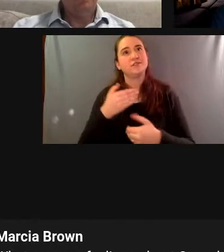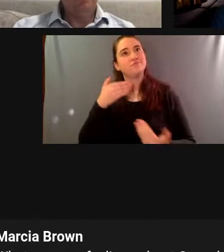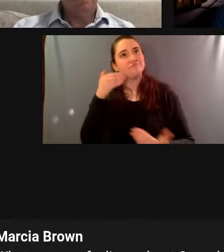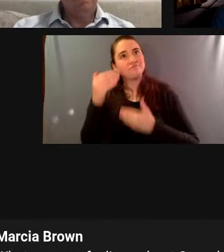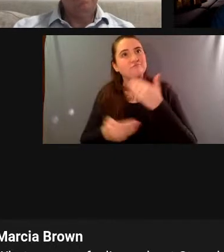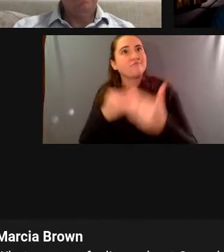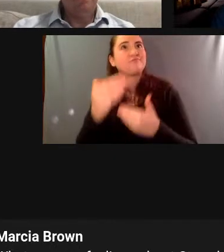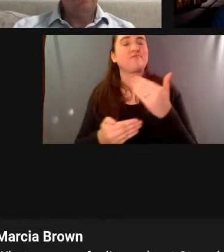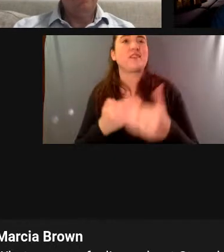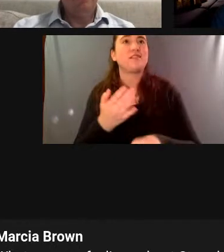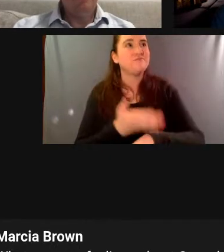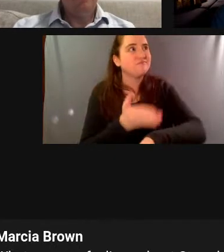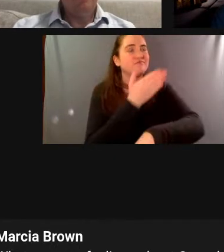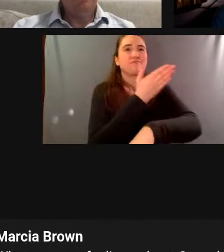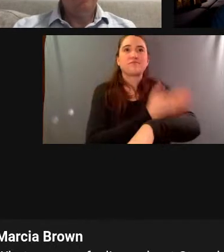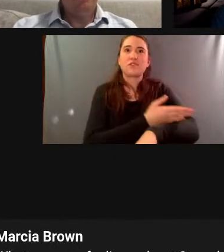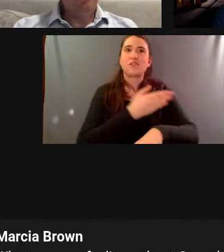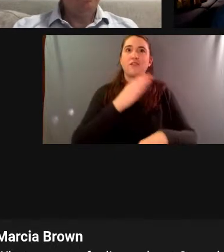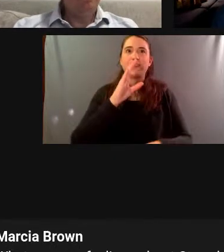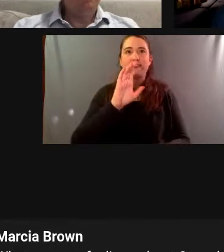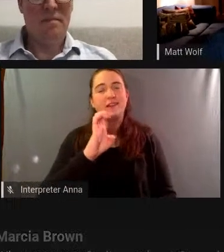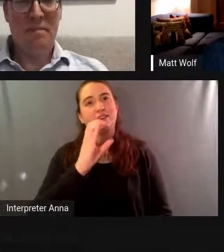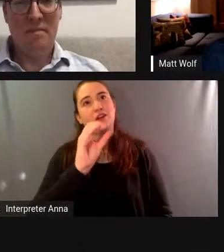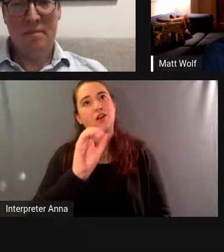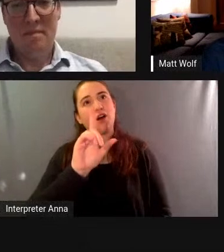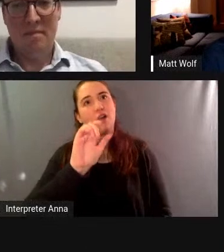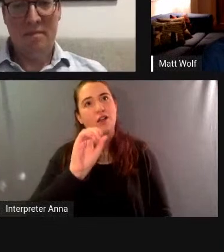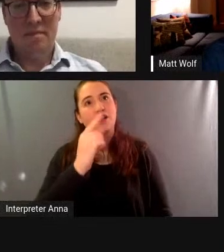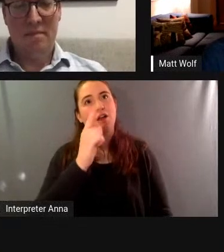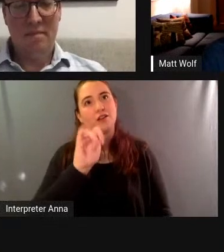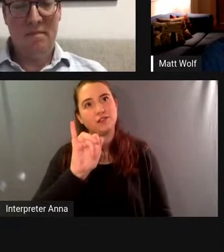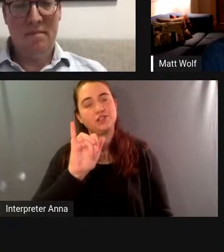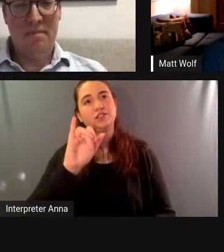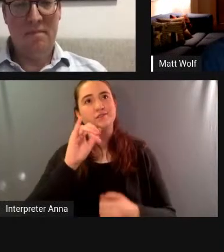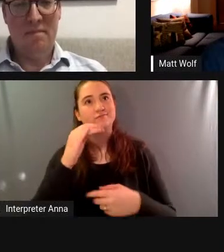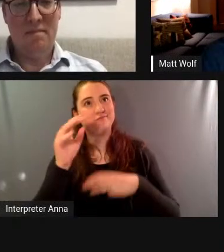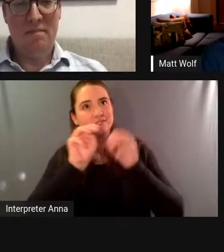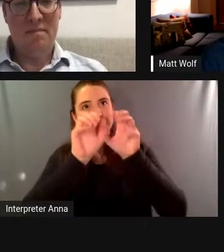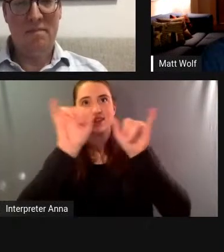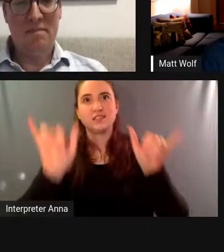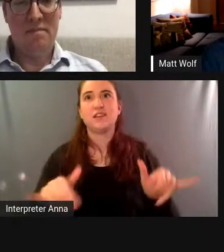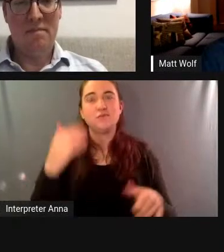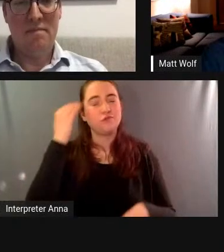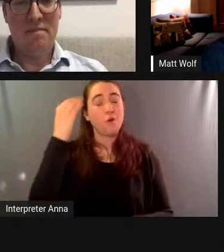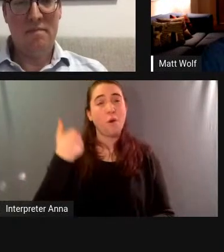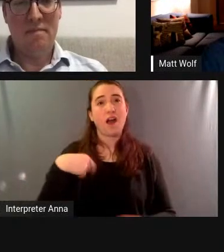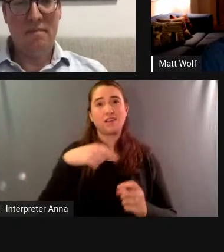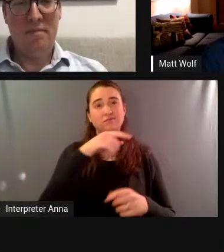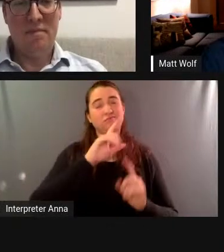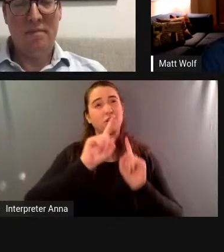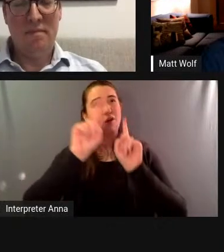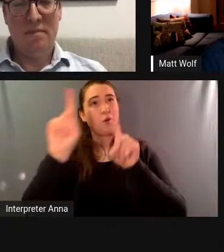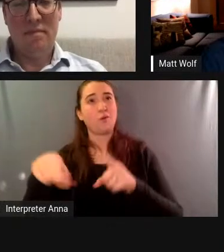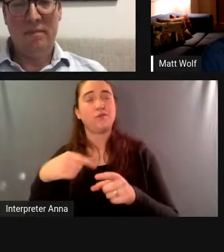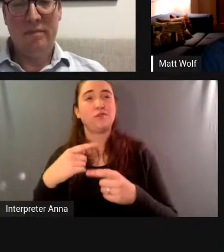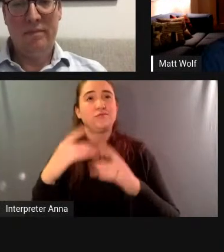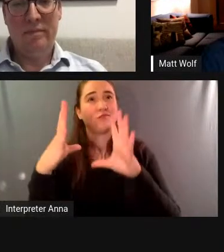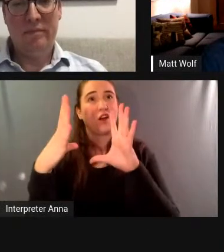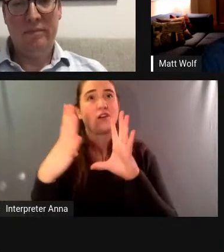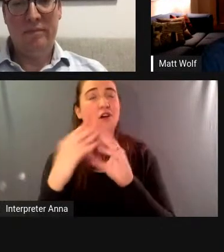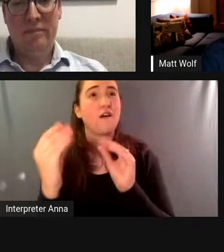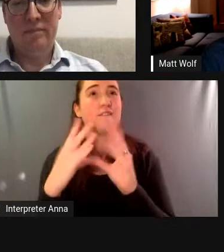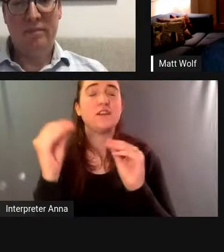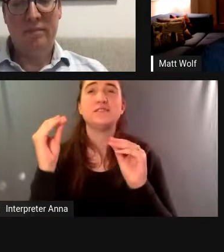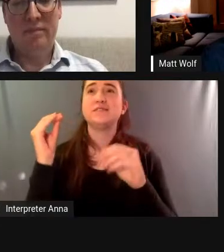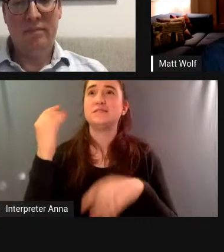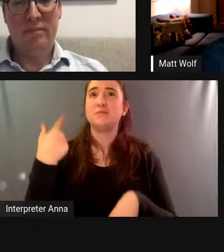that i go to space conferences and other scientific conferences and you know people in the field still take their hats off